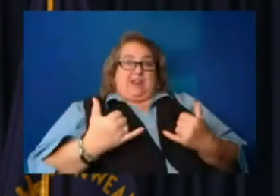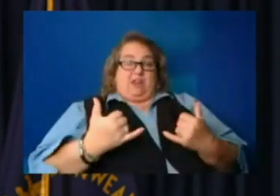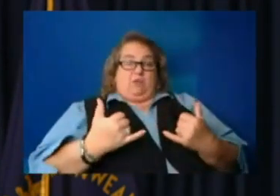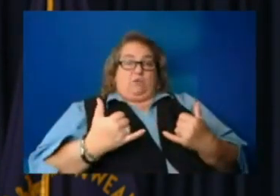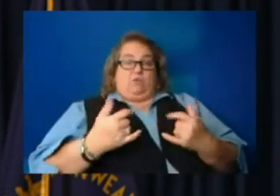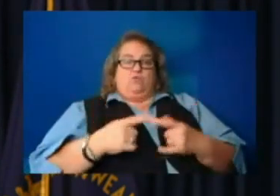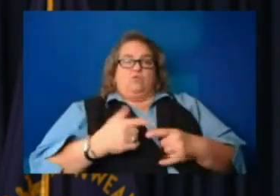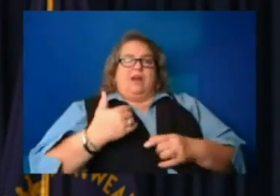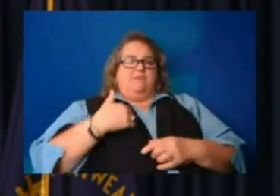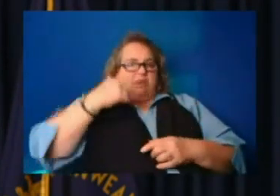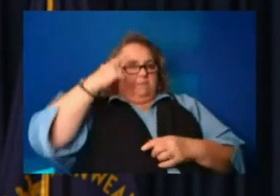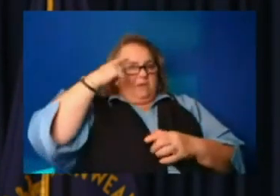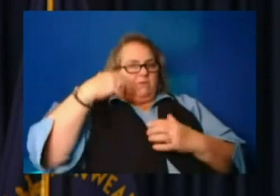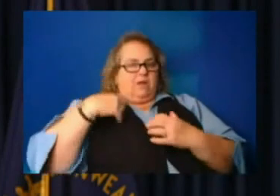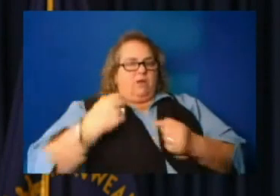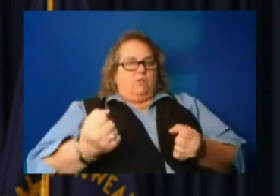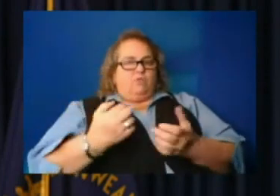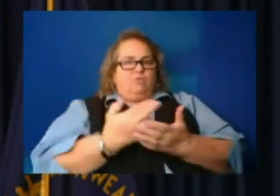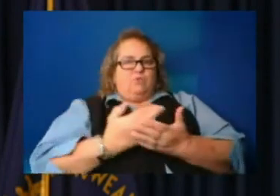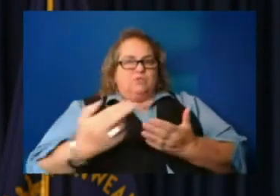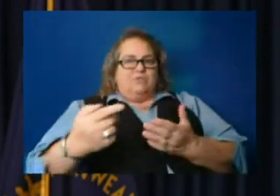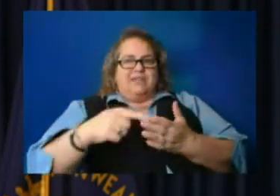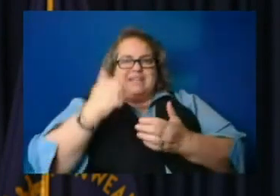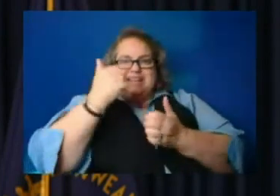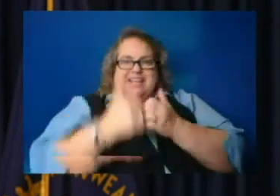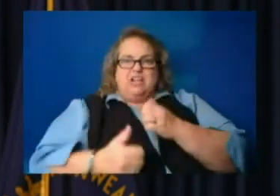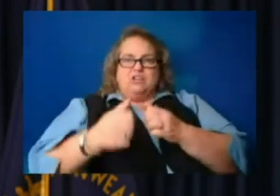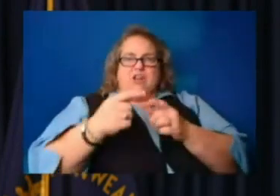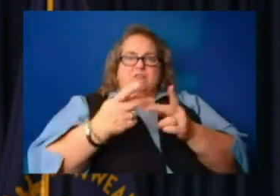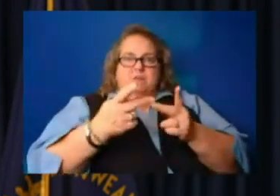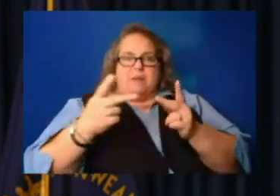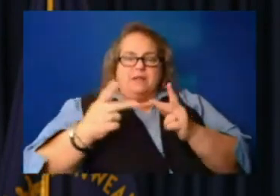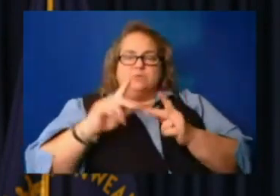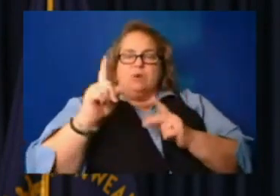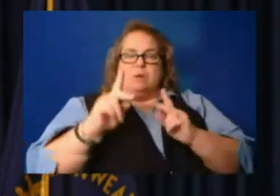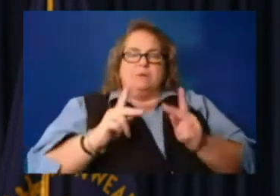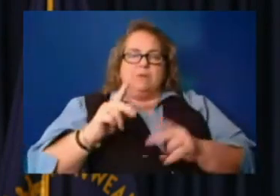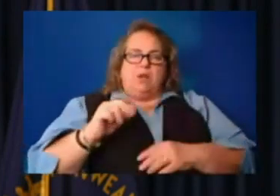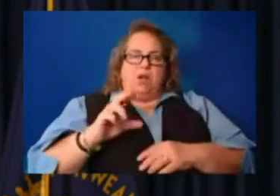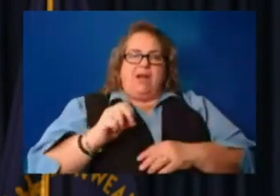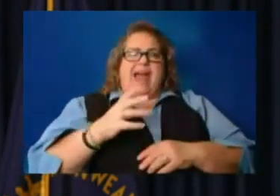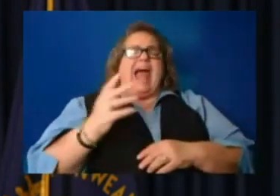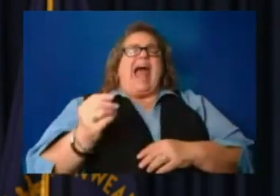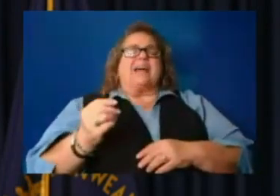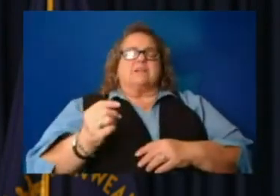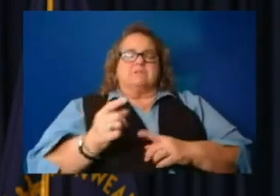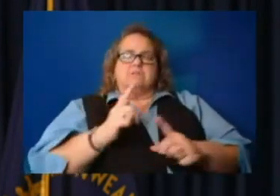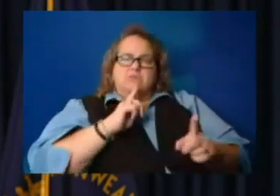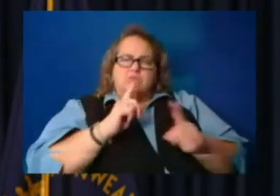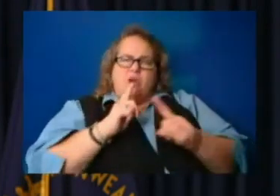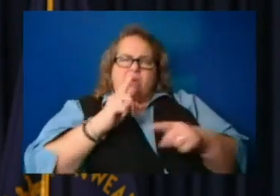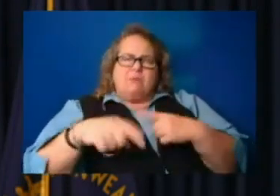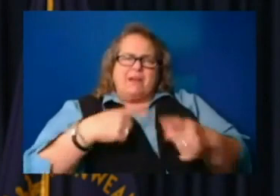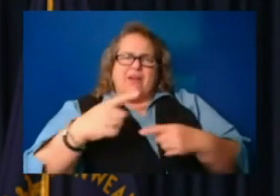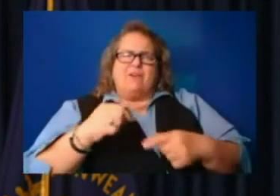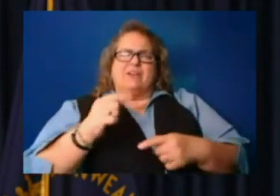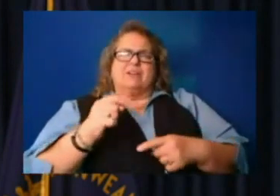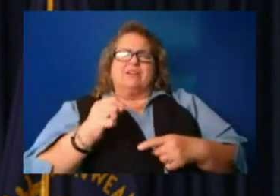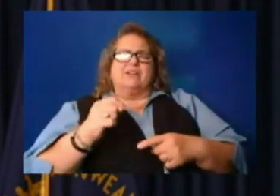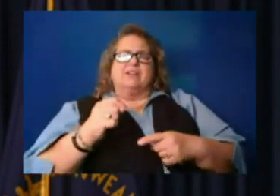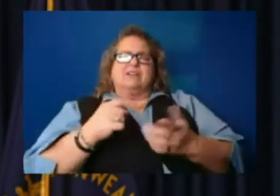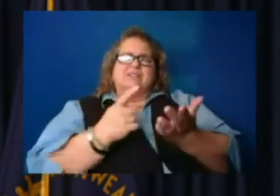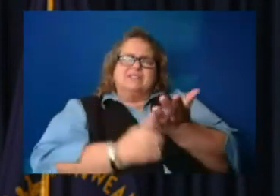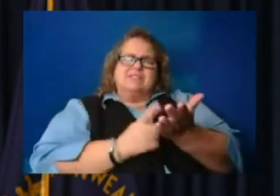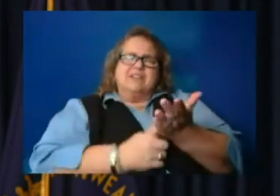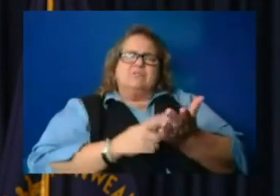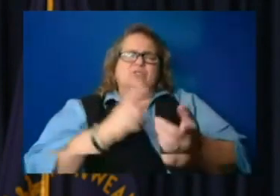in each of the major places where people are to also talk about it, to reduce or eliminate any stigma to make sure